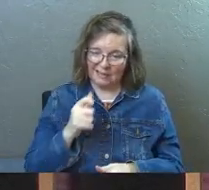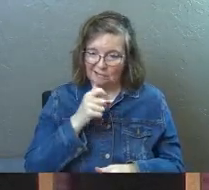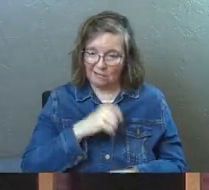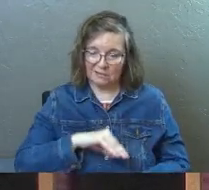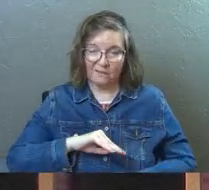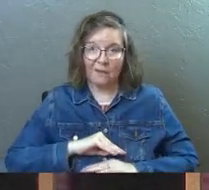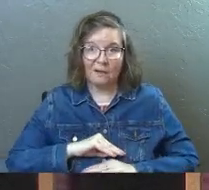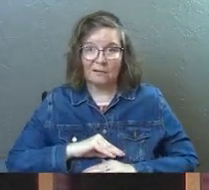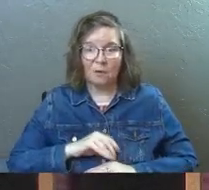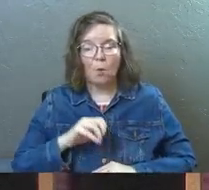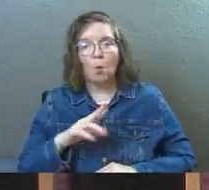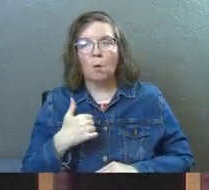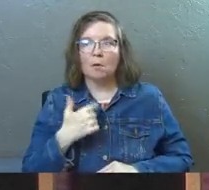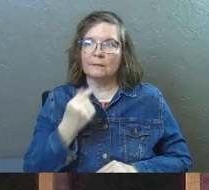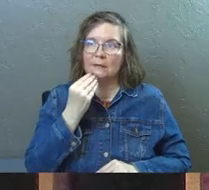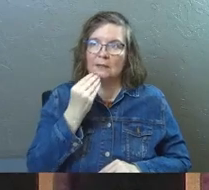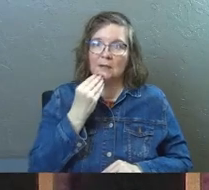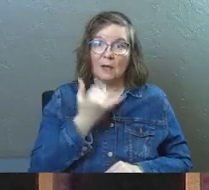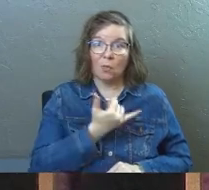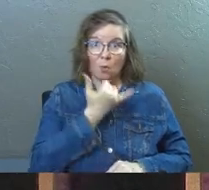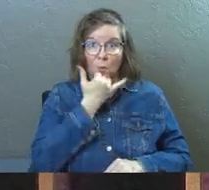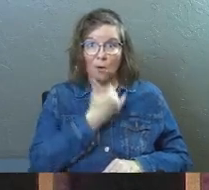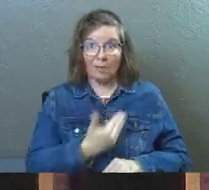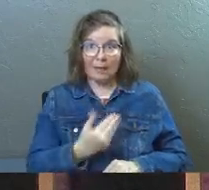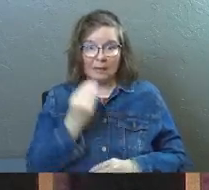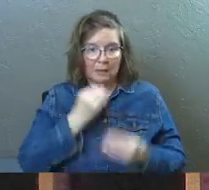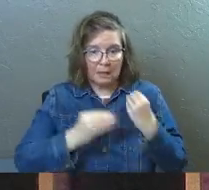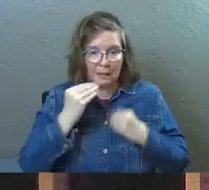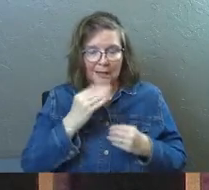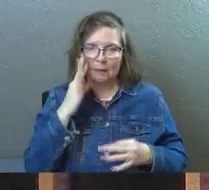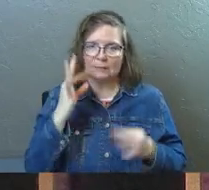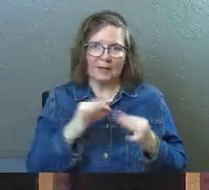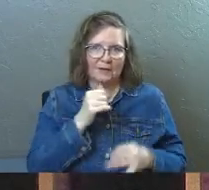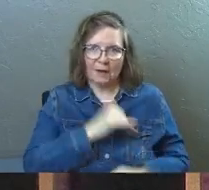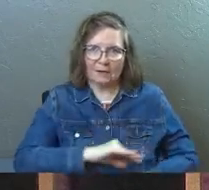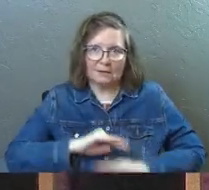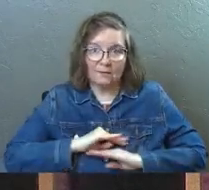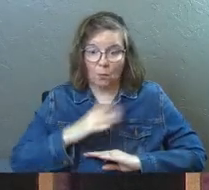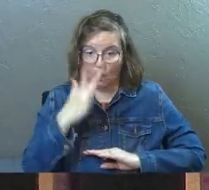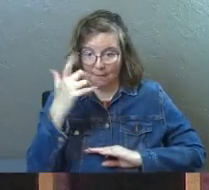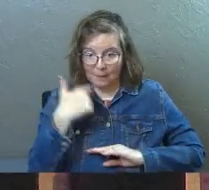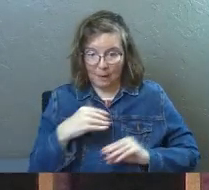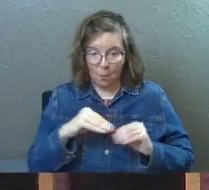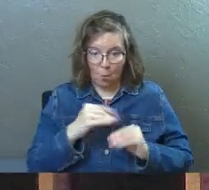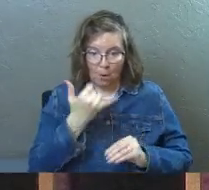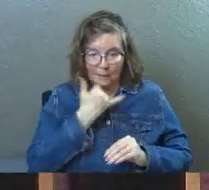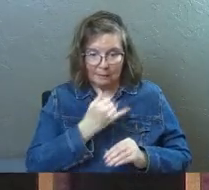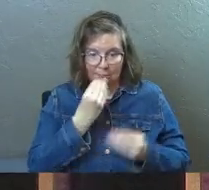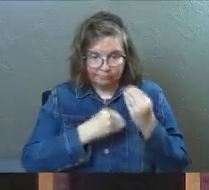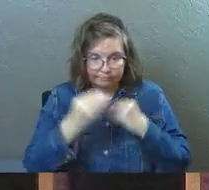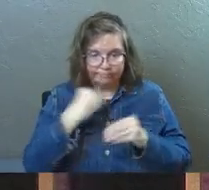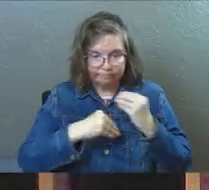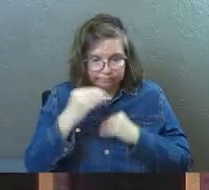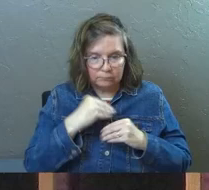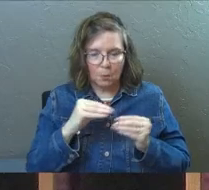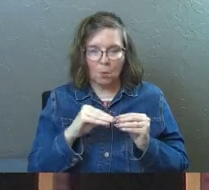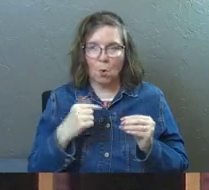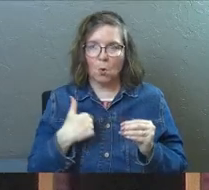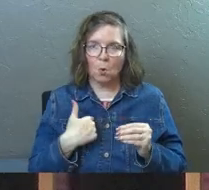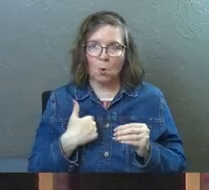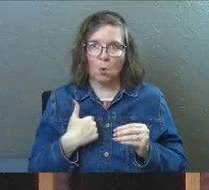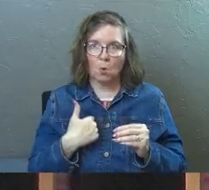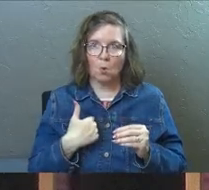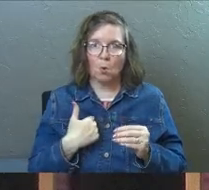of not satisfied? Or I got to eat the wrong things and I'm definitely not satisfied because the more I eat the wrong things, the more I